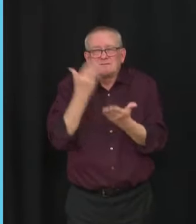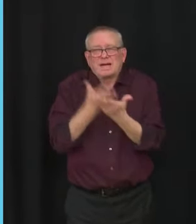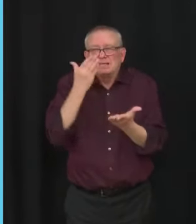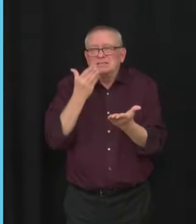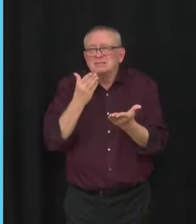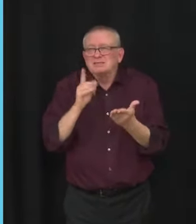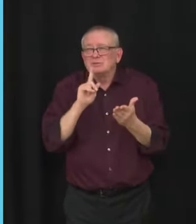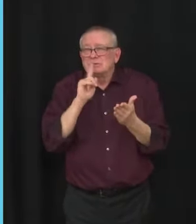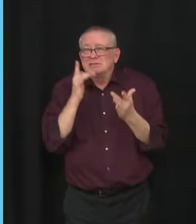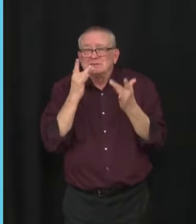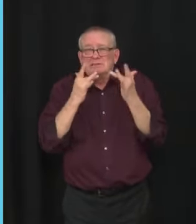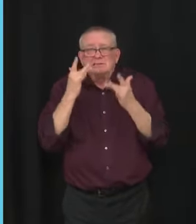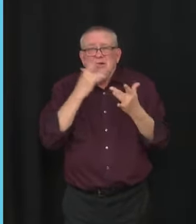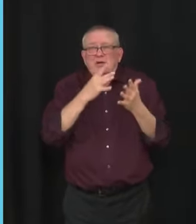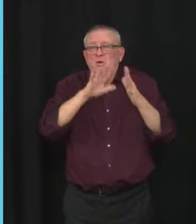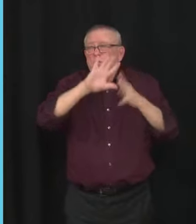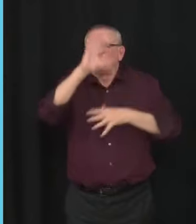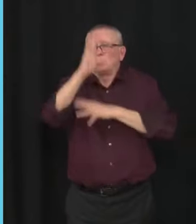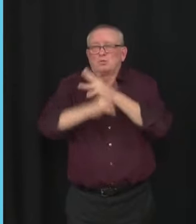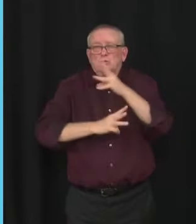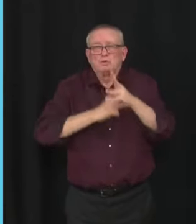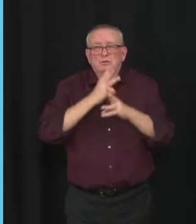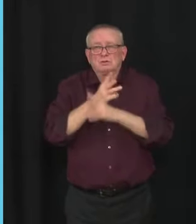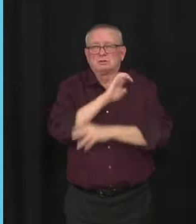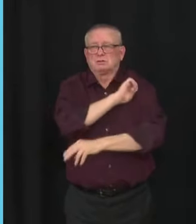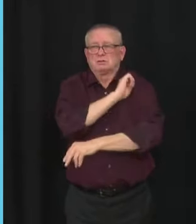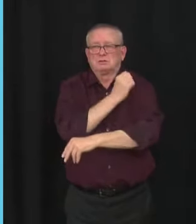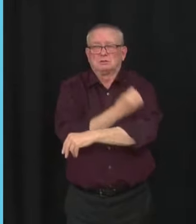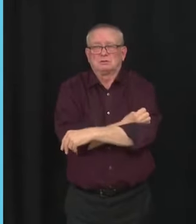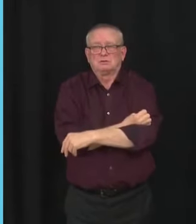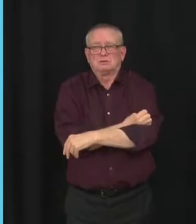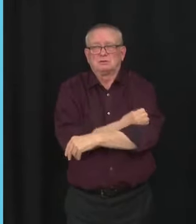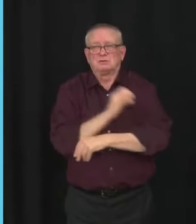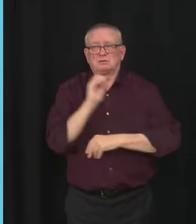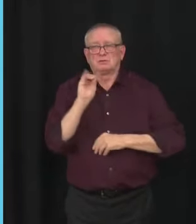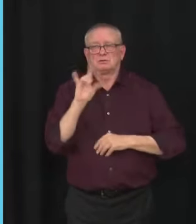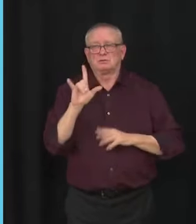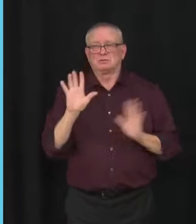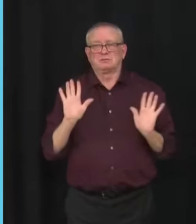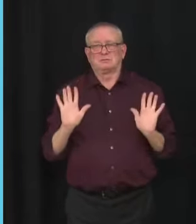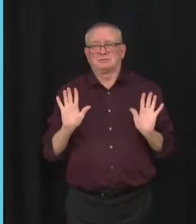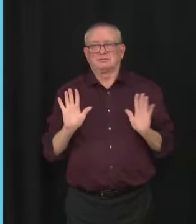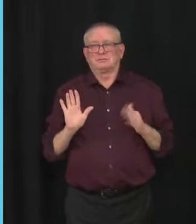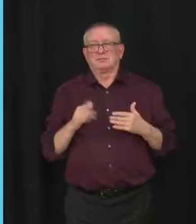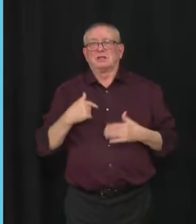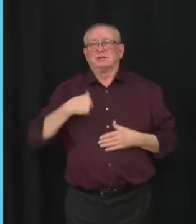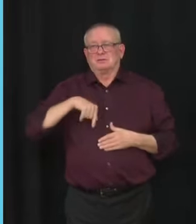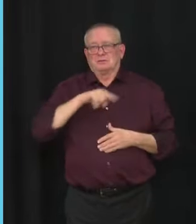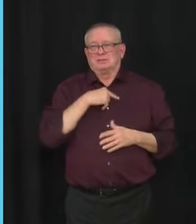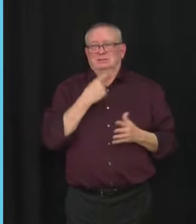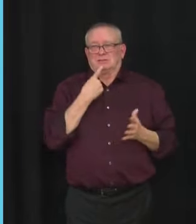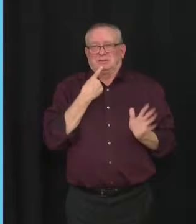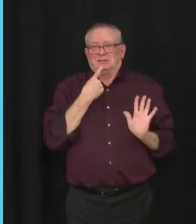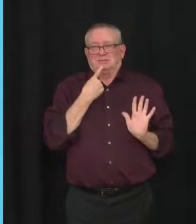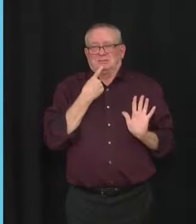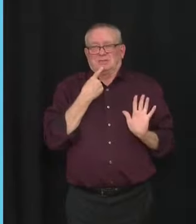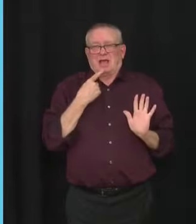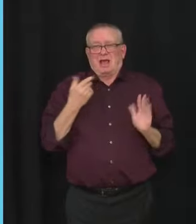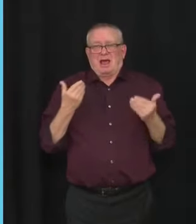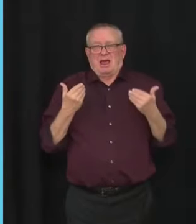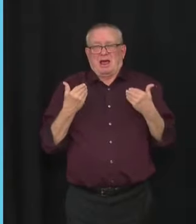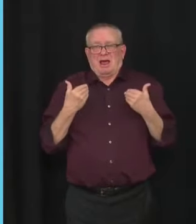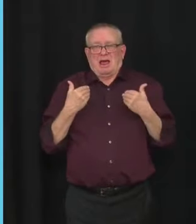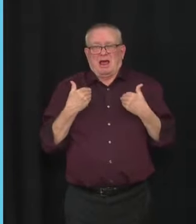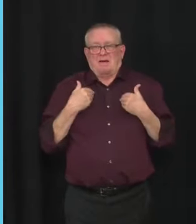of global energy. But in any event, we've said from day one that we believe there would be strong grounds to protect our investment